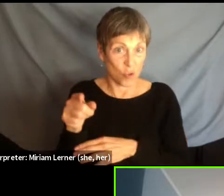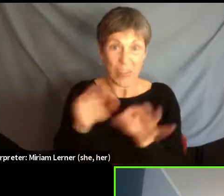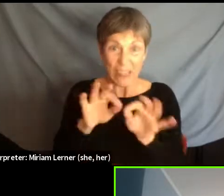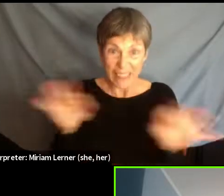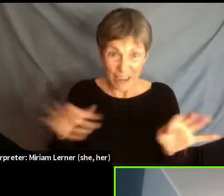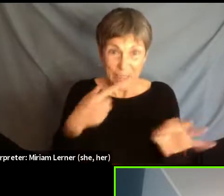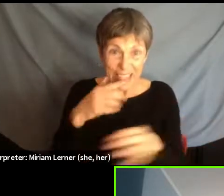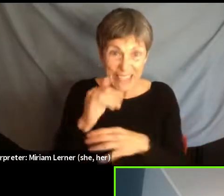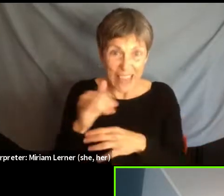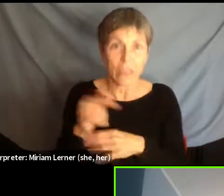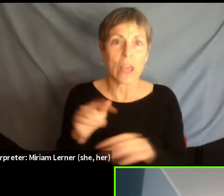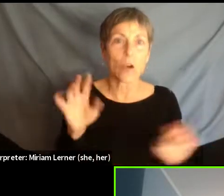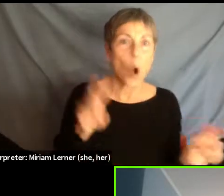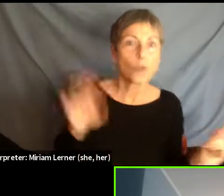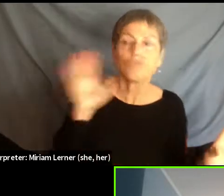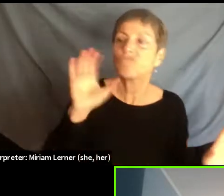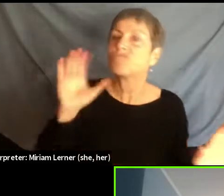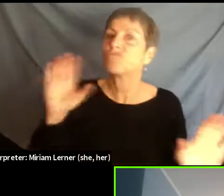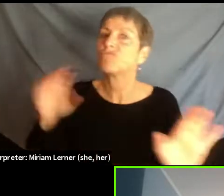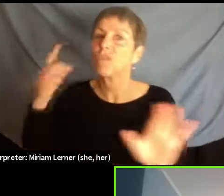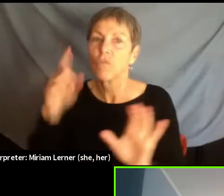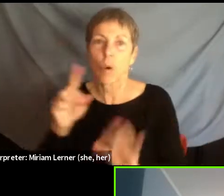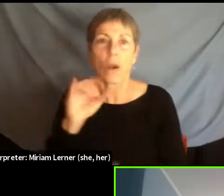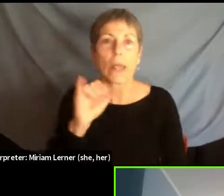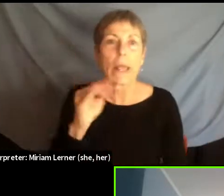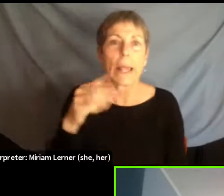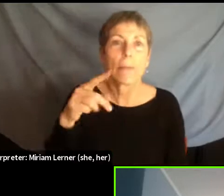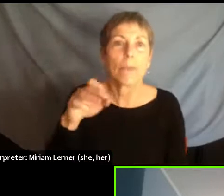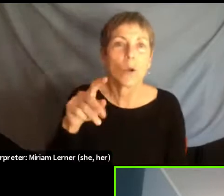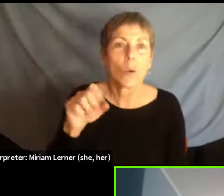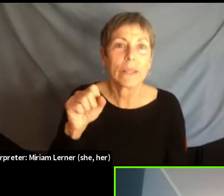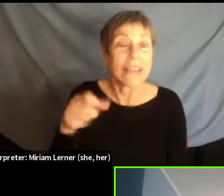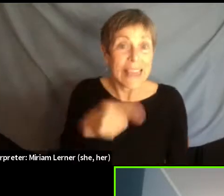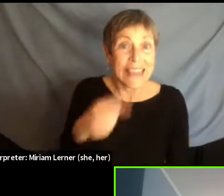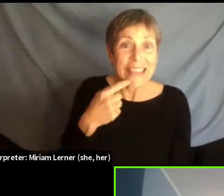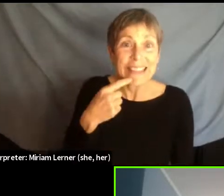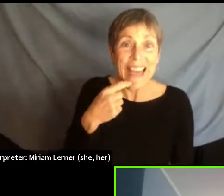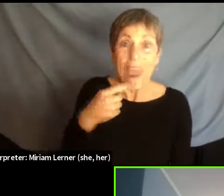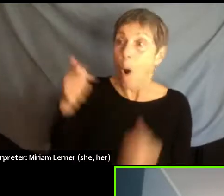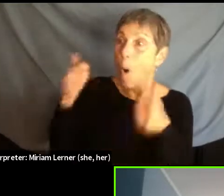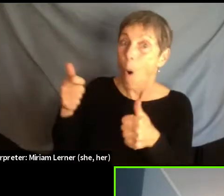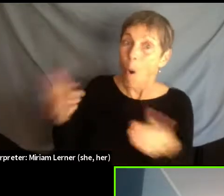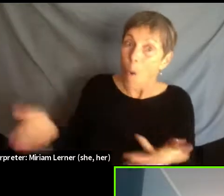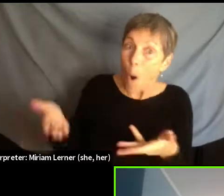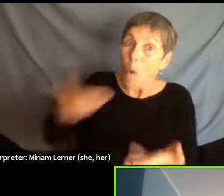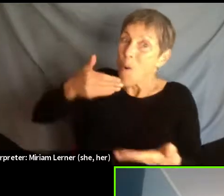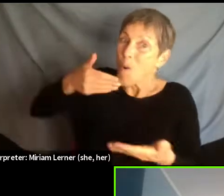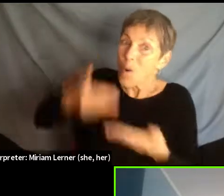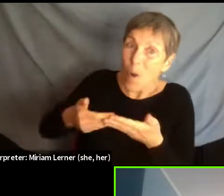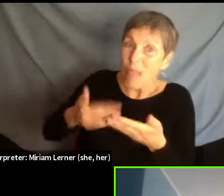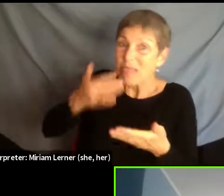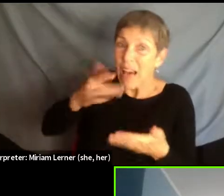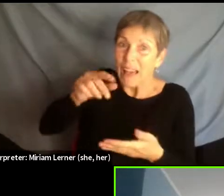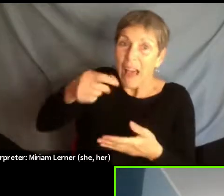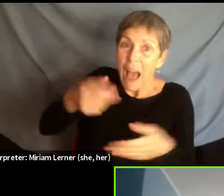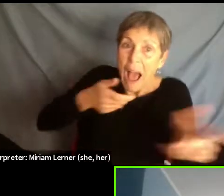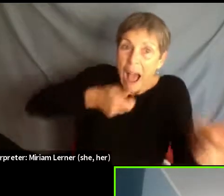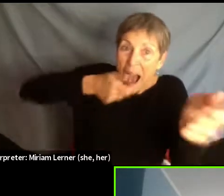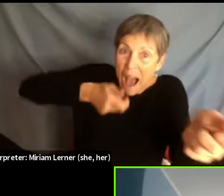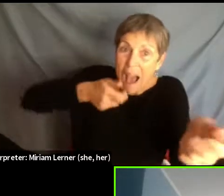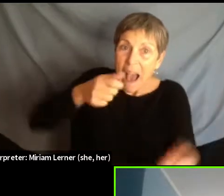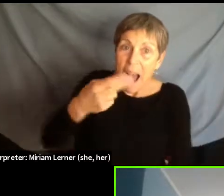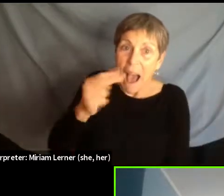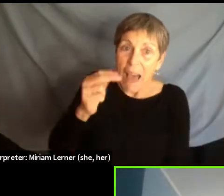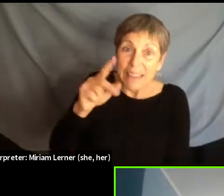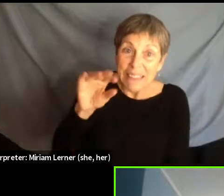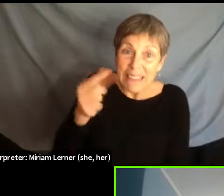looking for immigrants, a bunch of them oftentimes say good hunting. So that's their mentality. And that's really what we are,